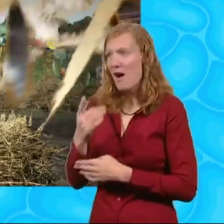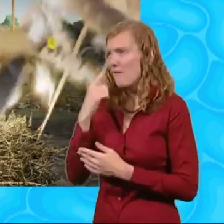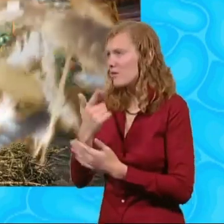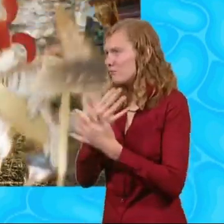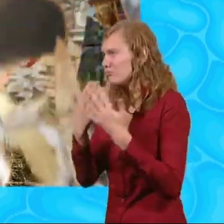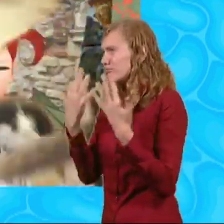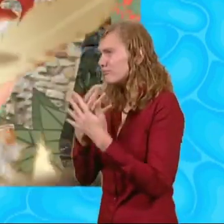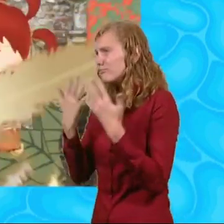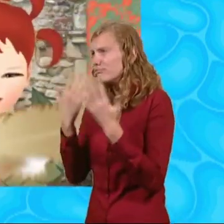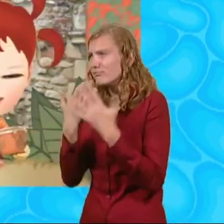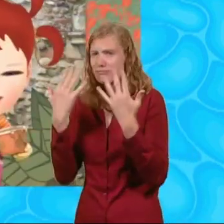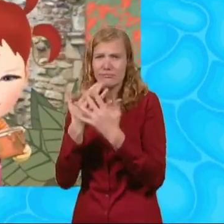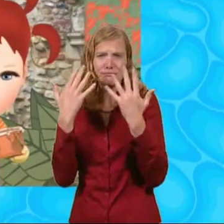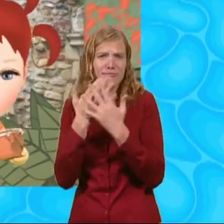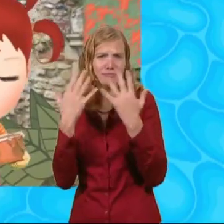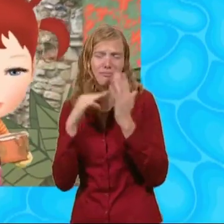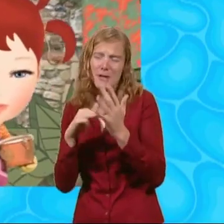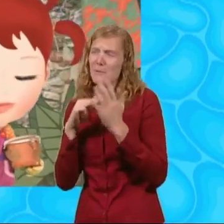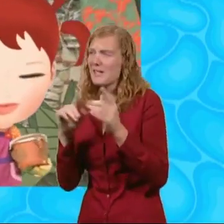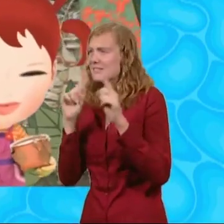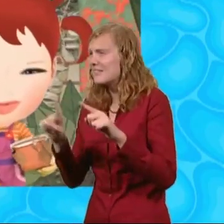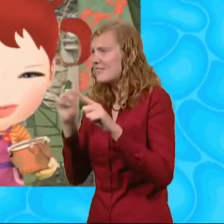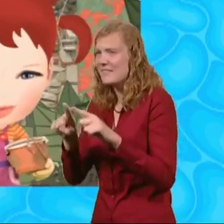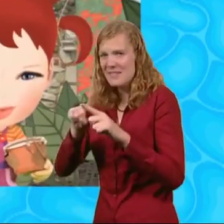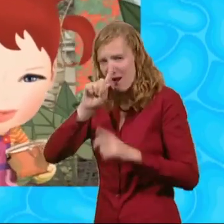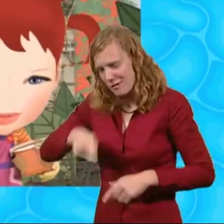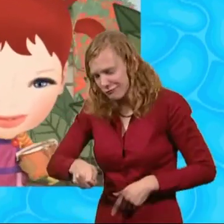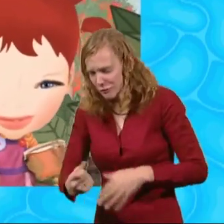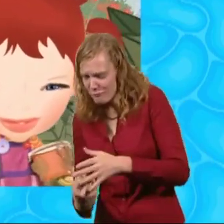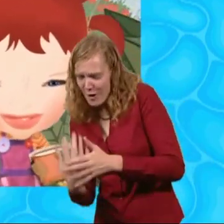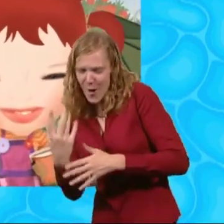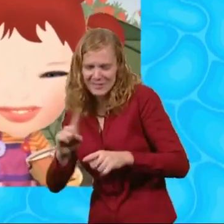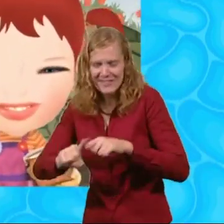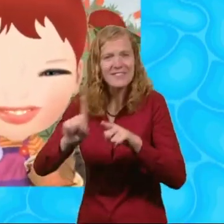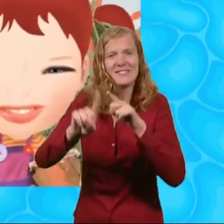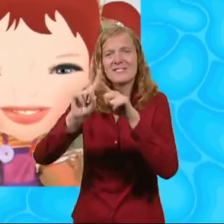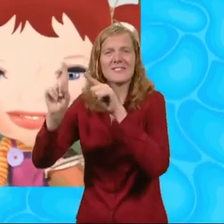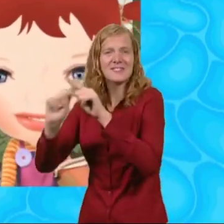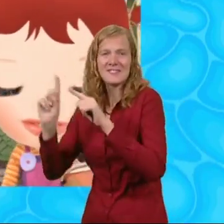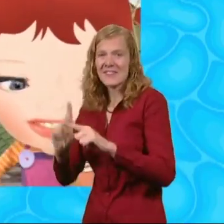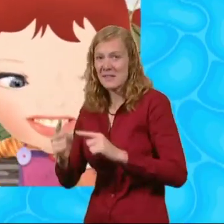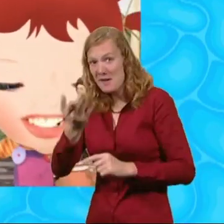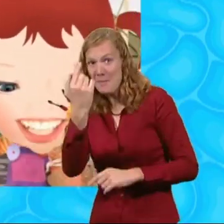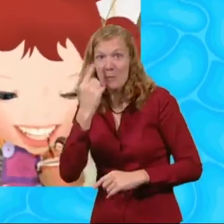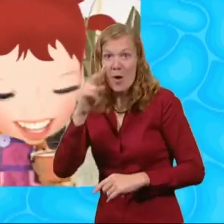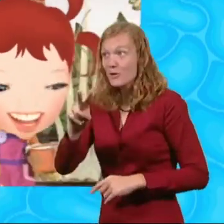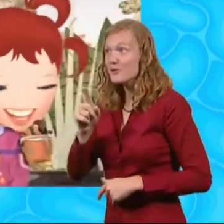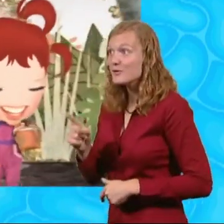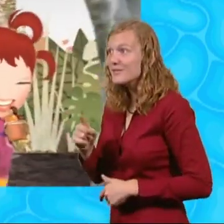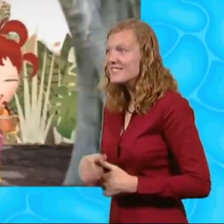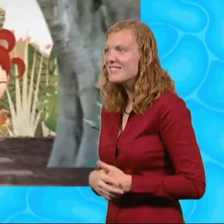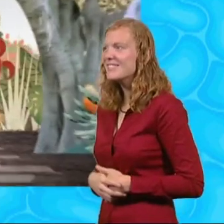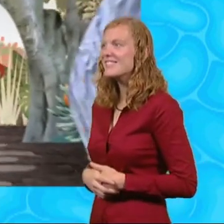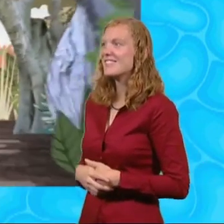Come on and fight There's a million grabby things that we can do Go for a